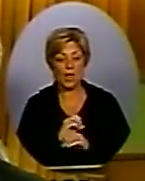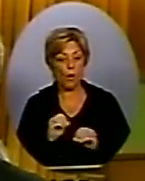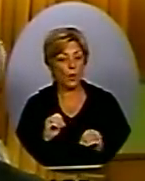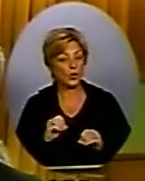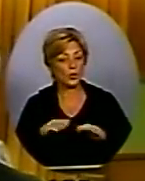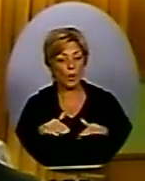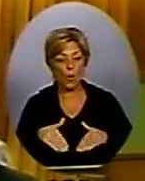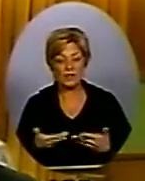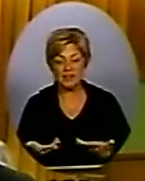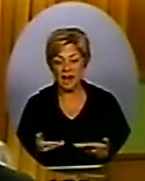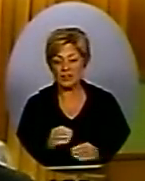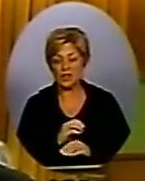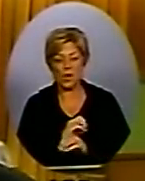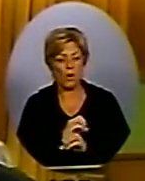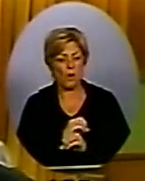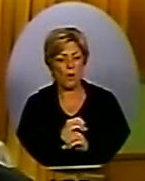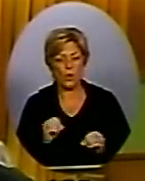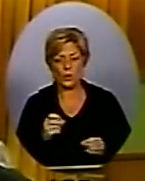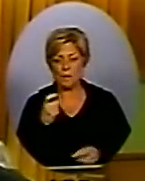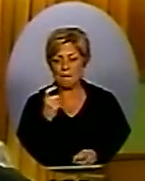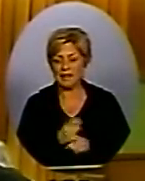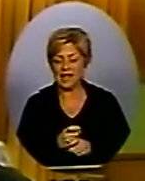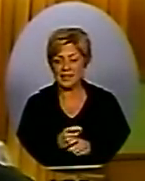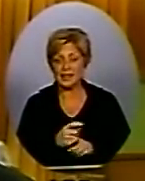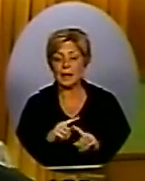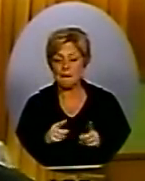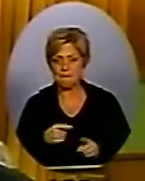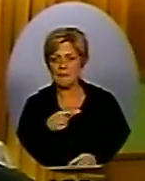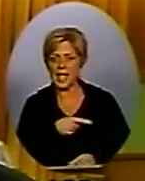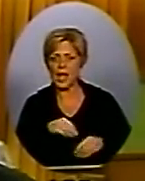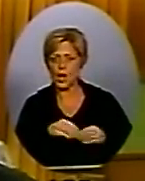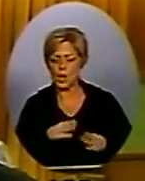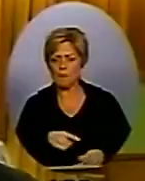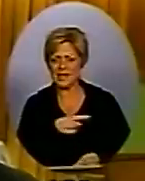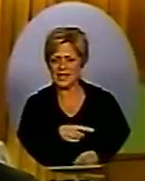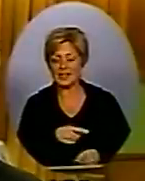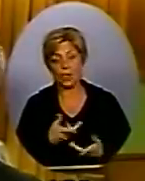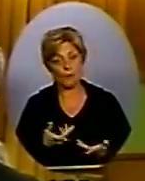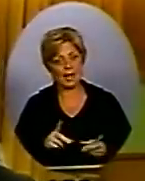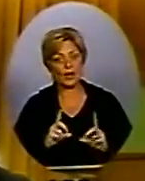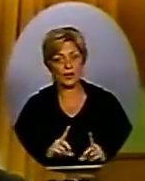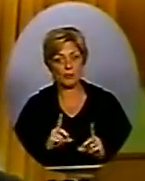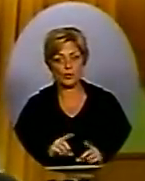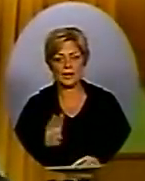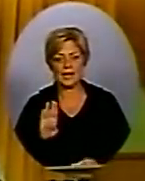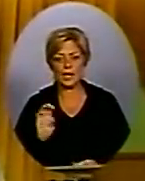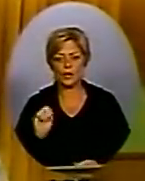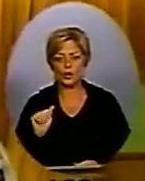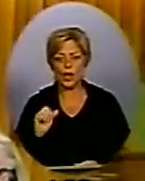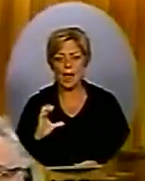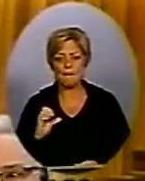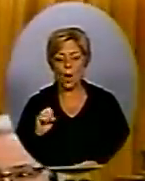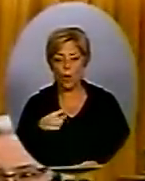will the member for both stand up and tell this House about his role in this illegal lobbying scam? Where's his accountability?